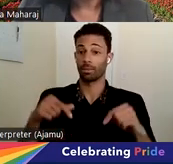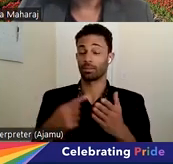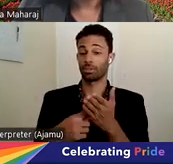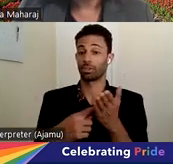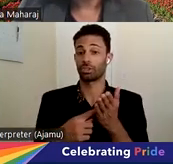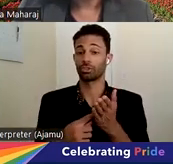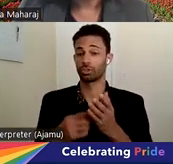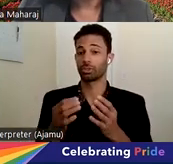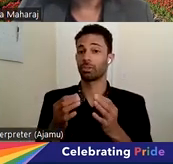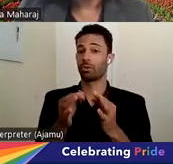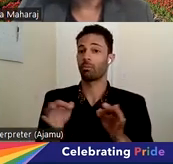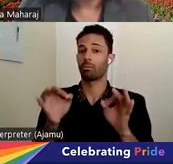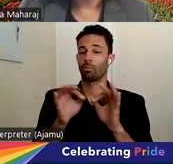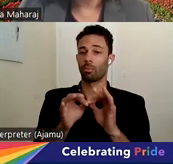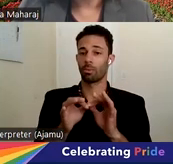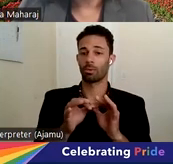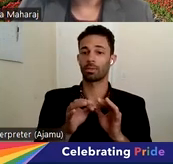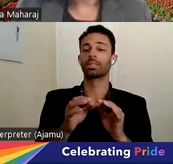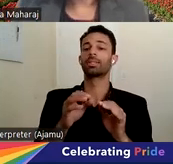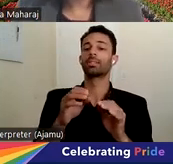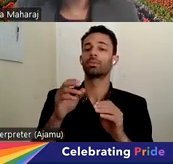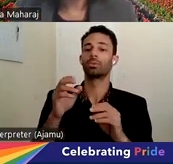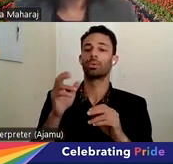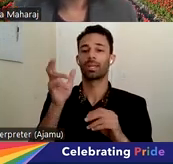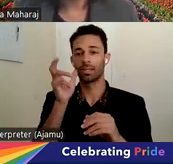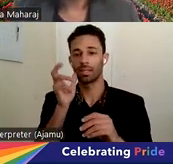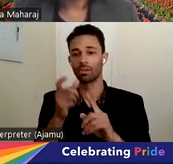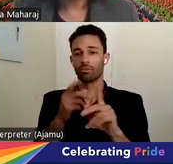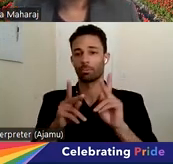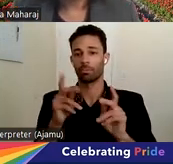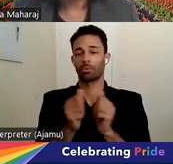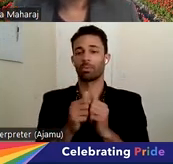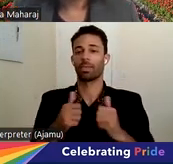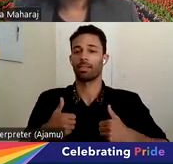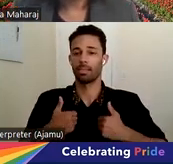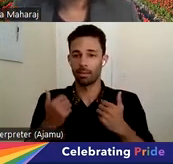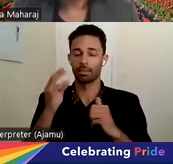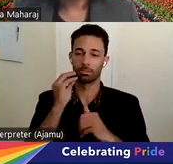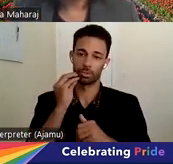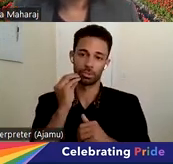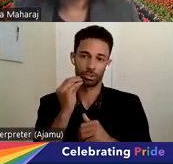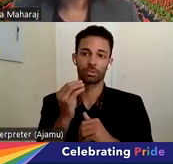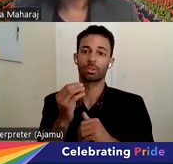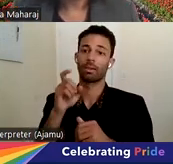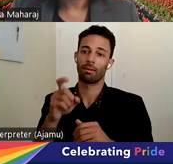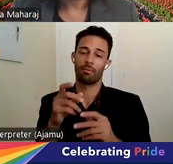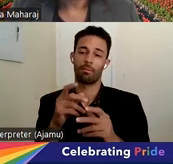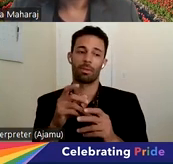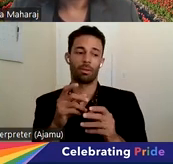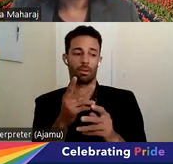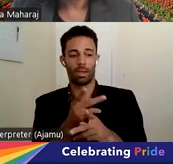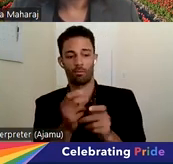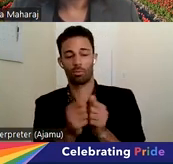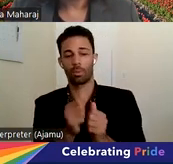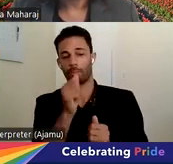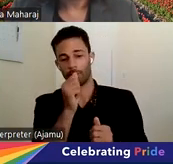of hearing from people with lived experience. And I think it was noted that we need to be very careful about privacy issues, but